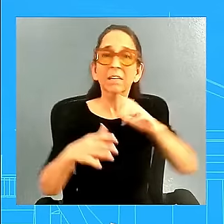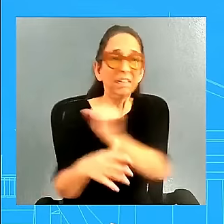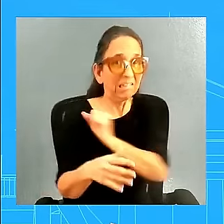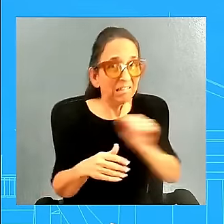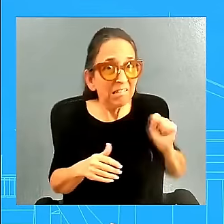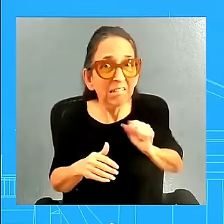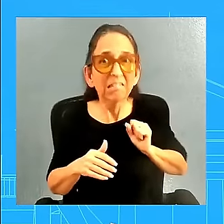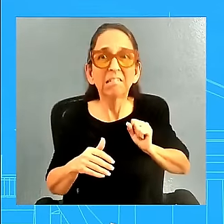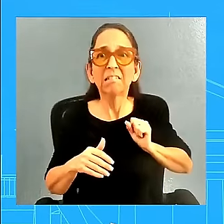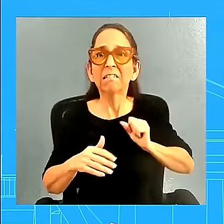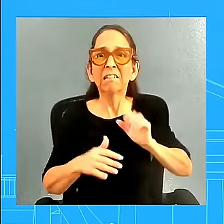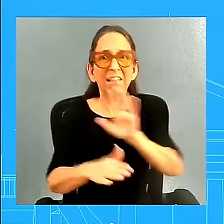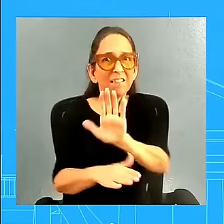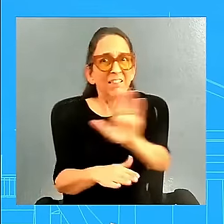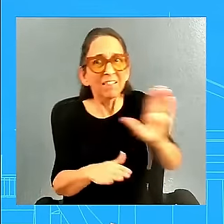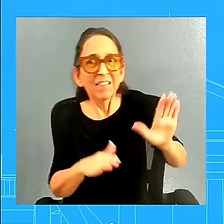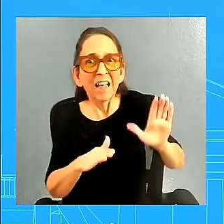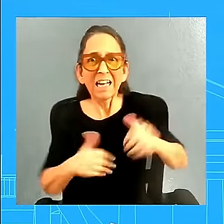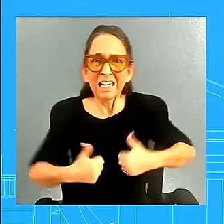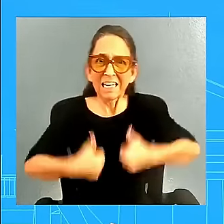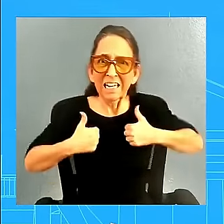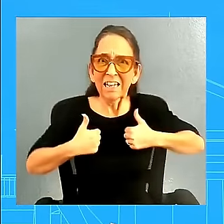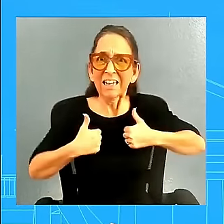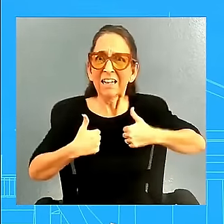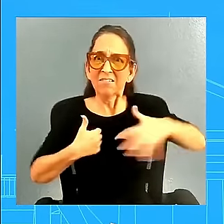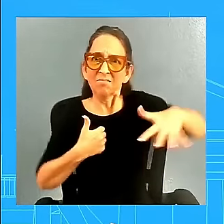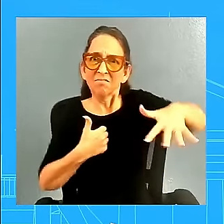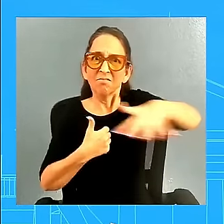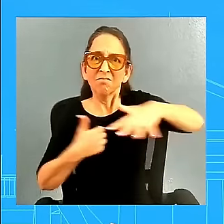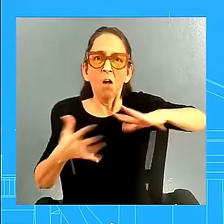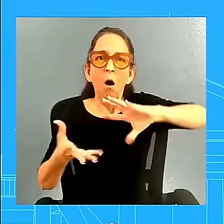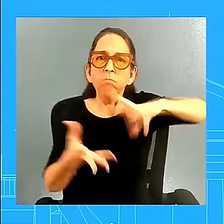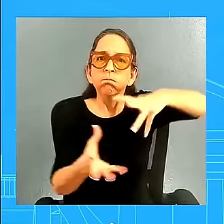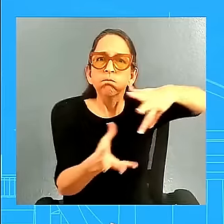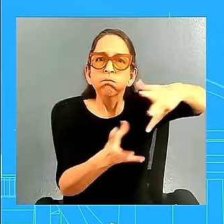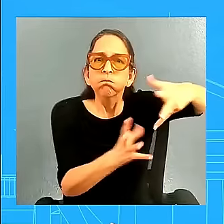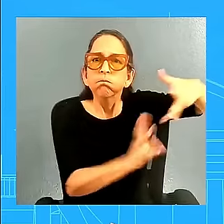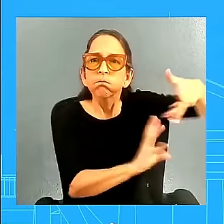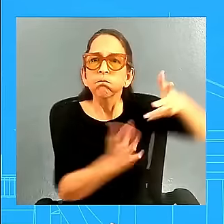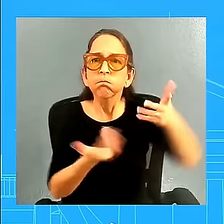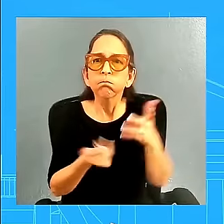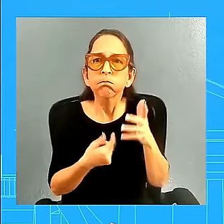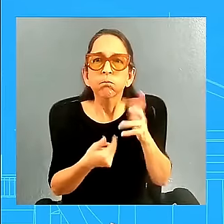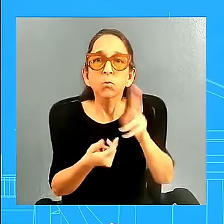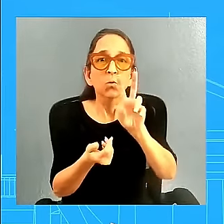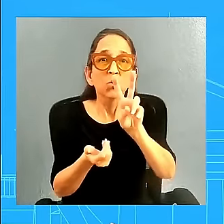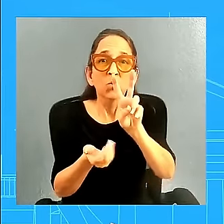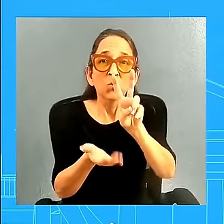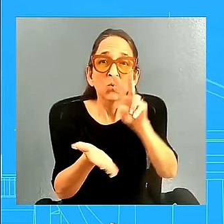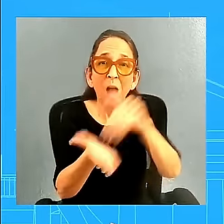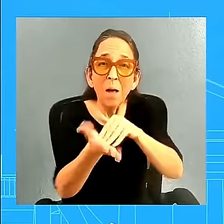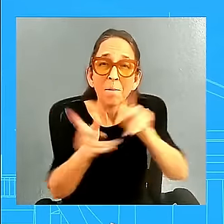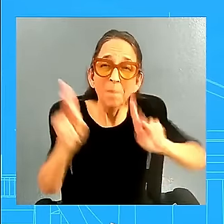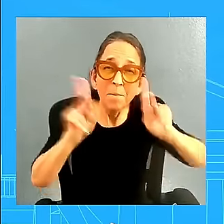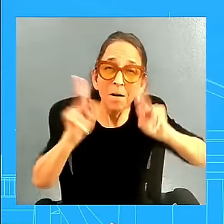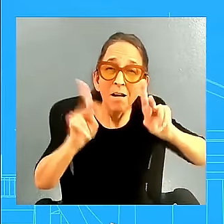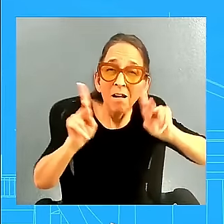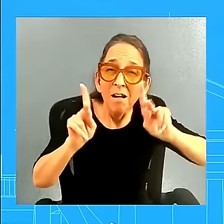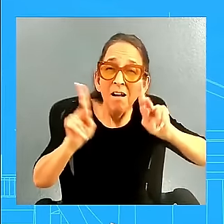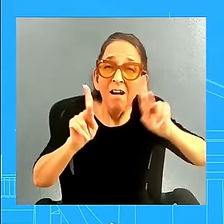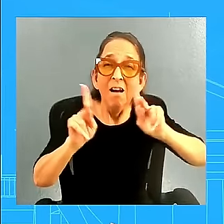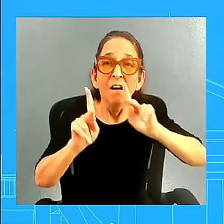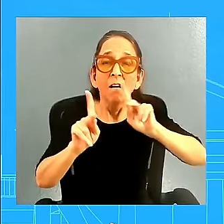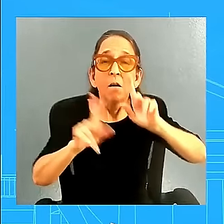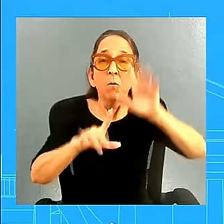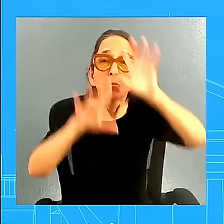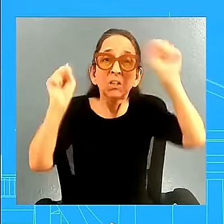because of that day. Because 2,000 people, again, 2,000 people were told by the former president to go there to find the